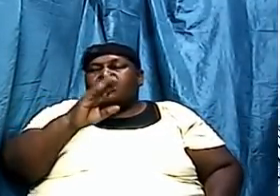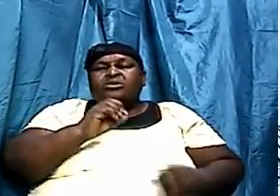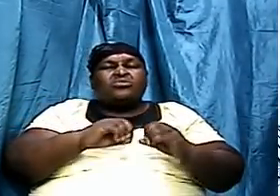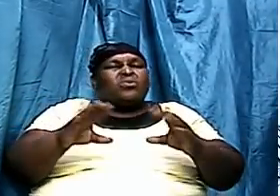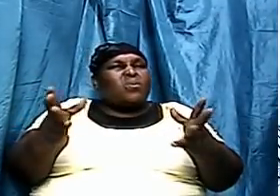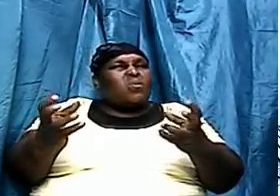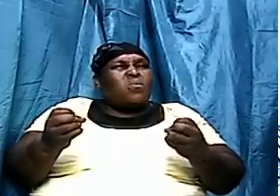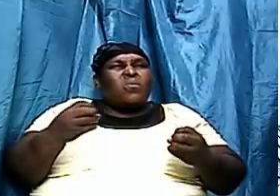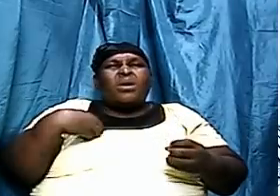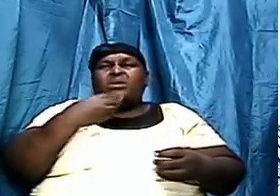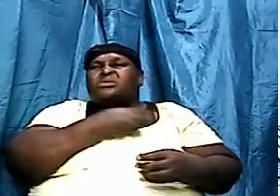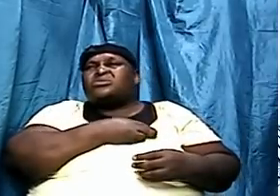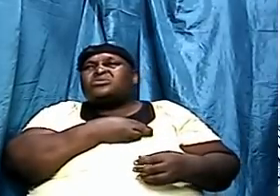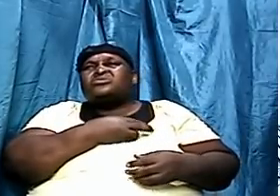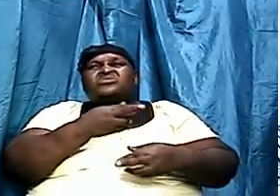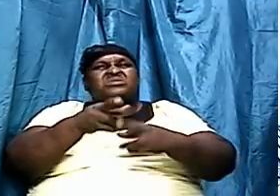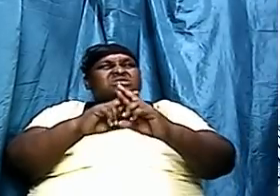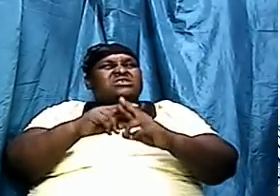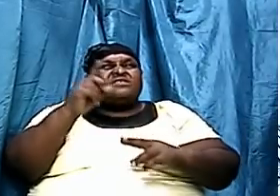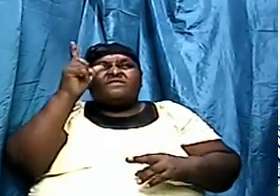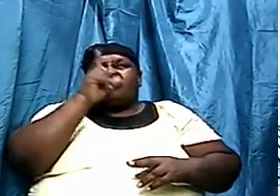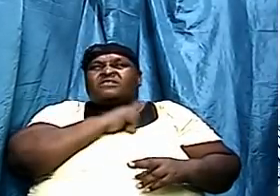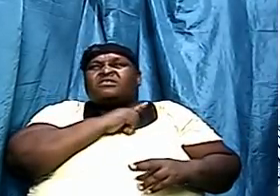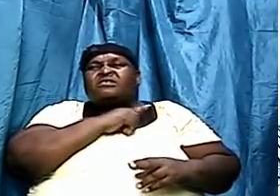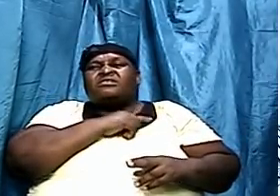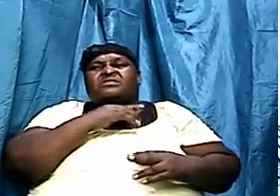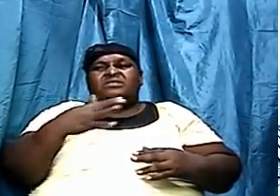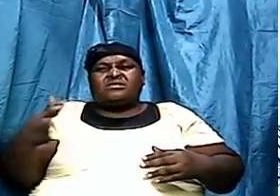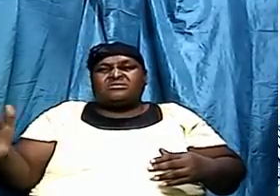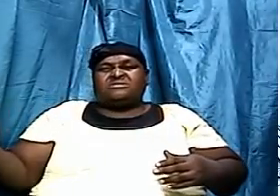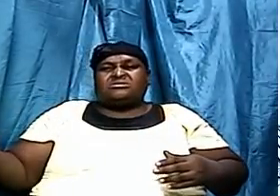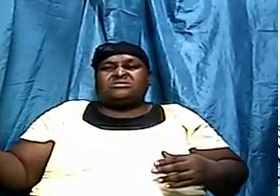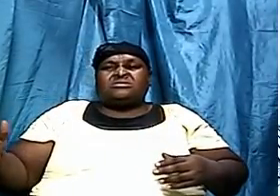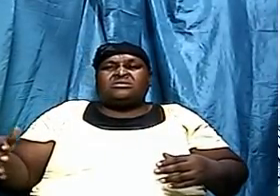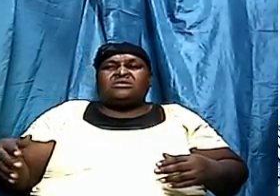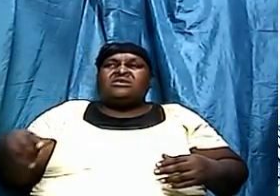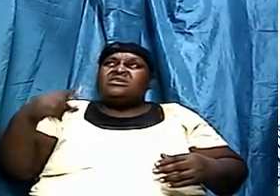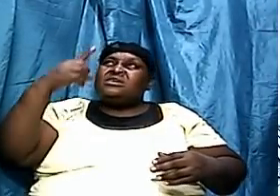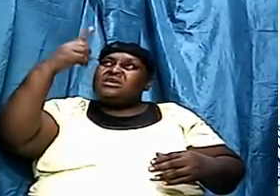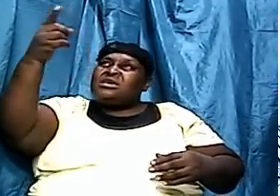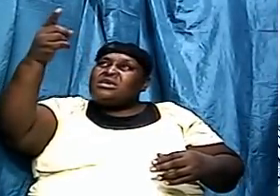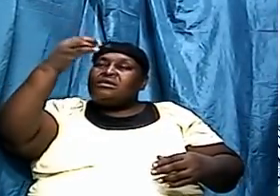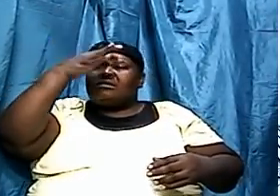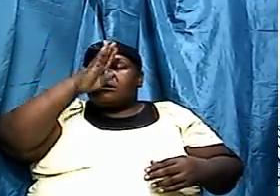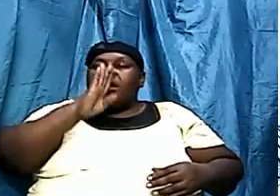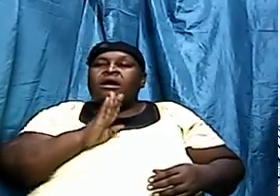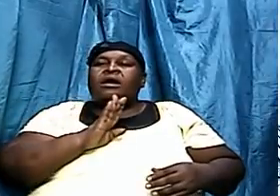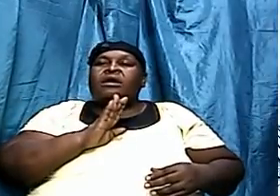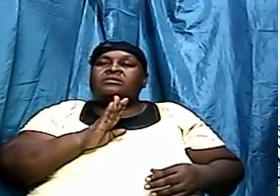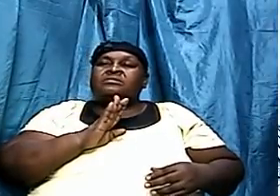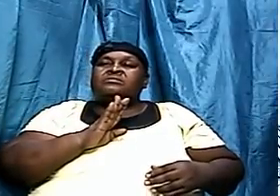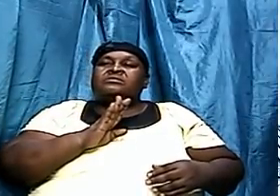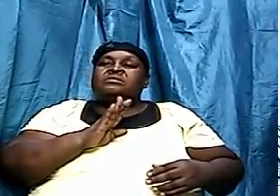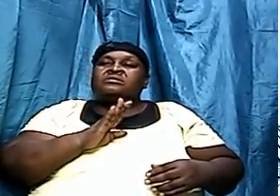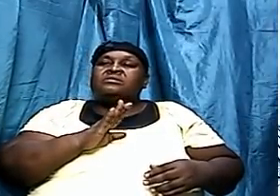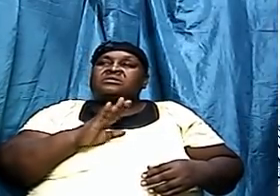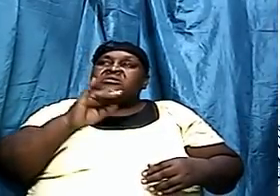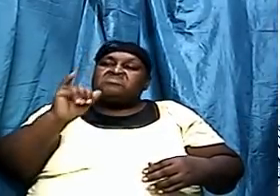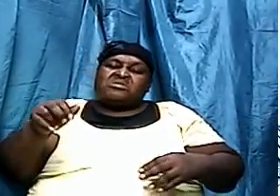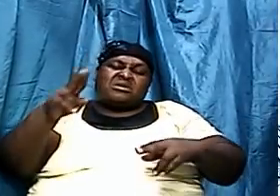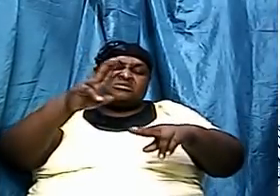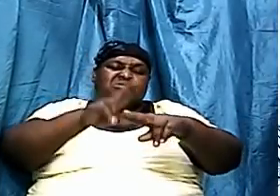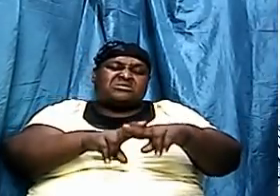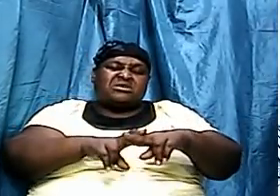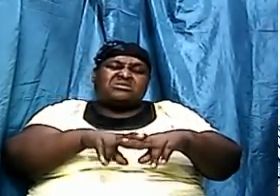he wrote to Isaiah and said, it is he, God, hallelujah, that sits